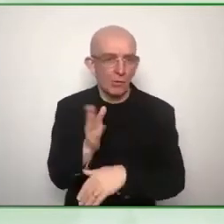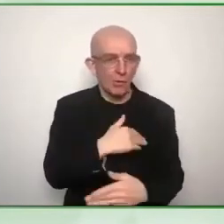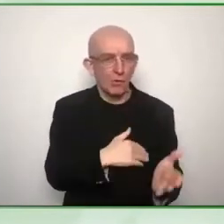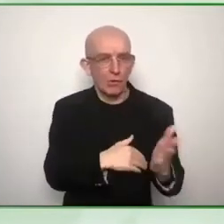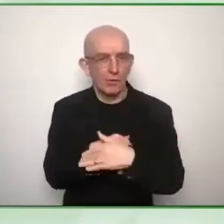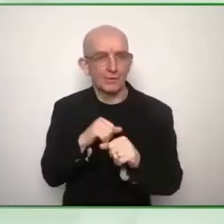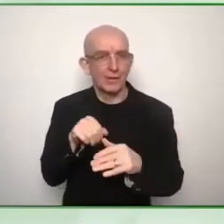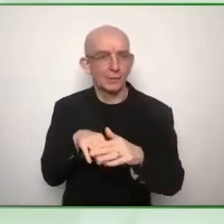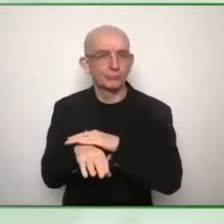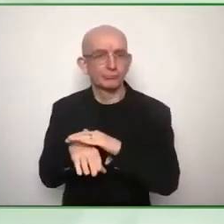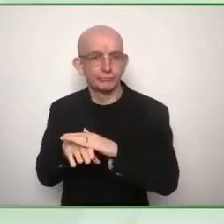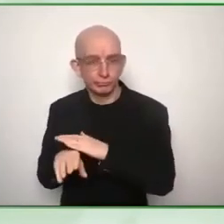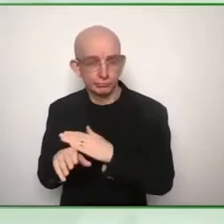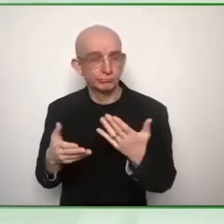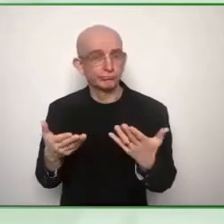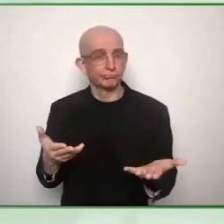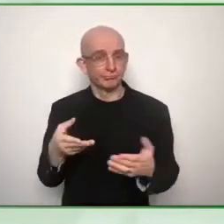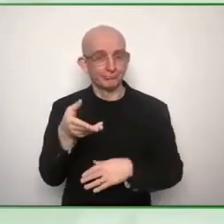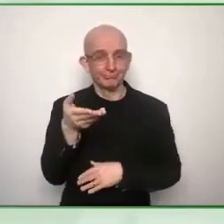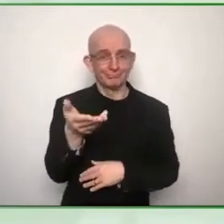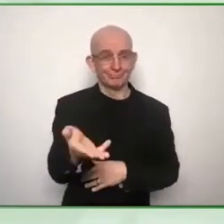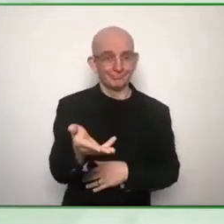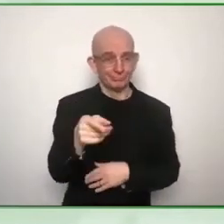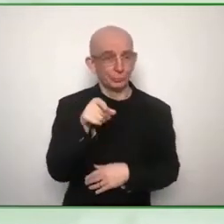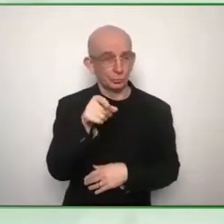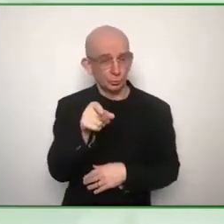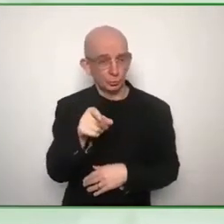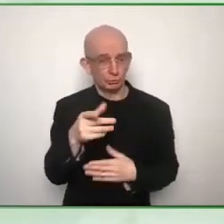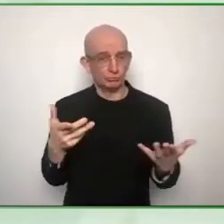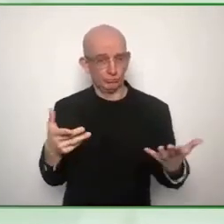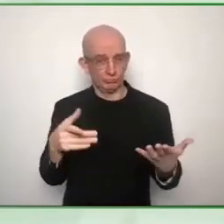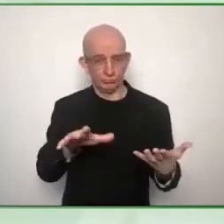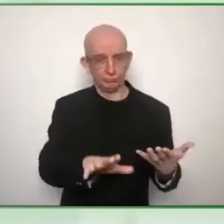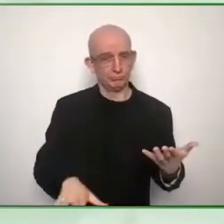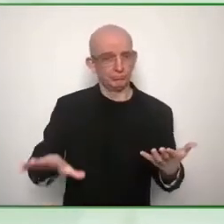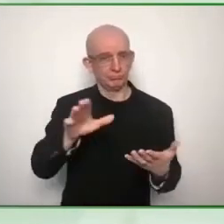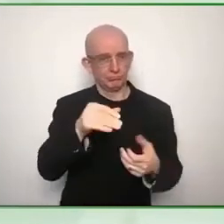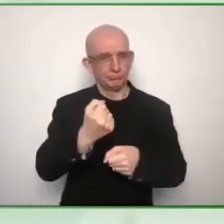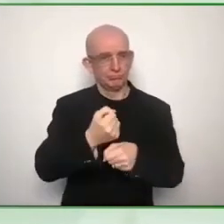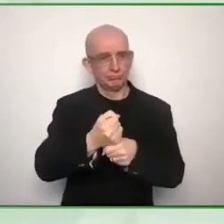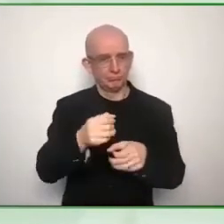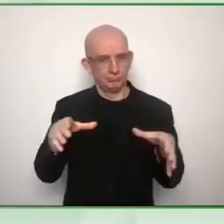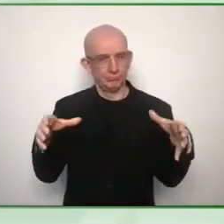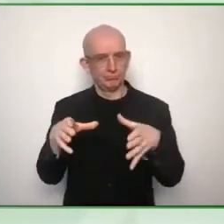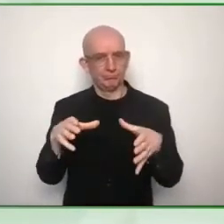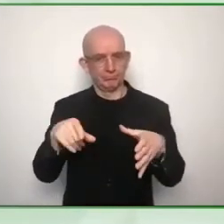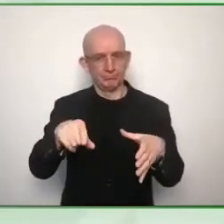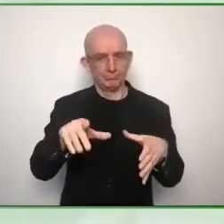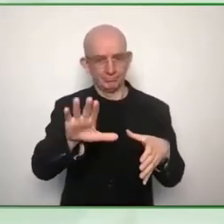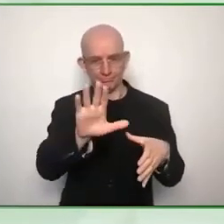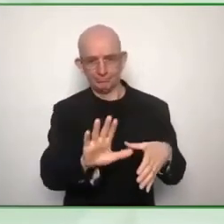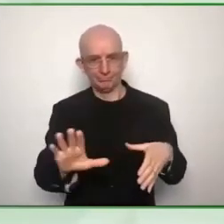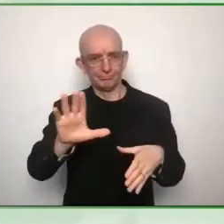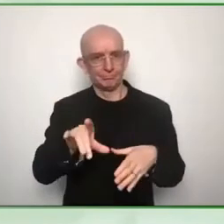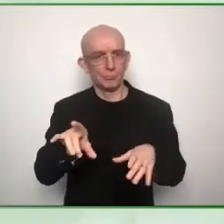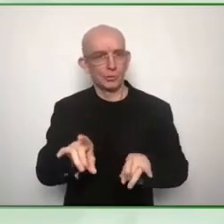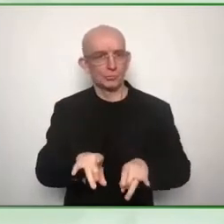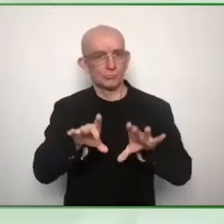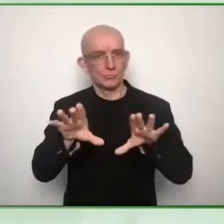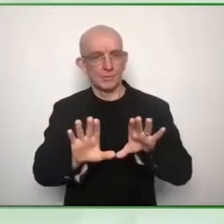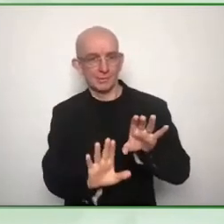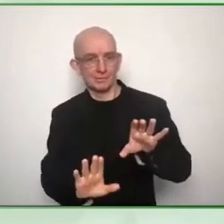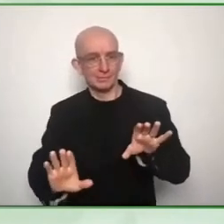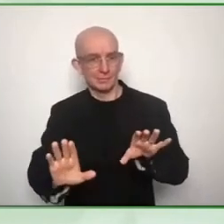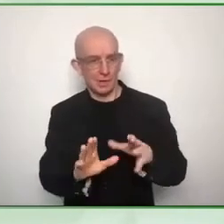on their mind with a project like this namely how do you get things approved in government how do you bring something like this